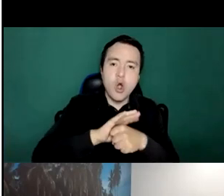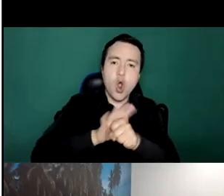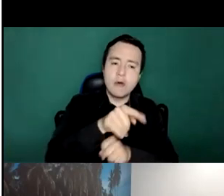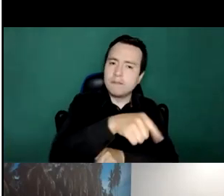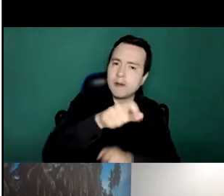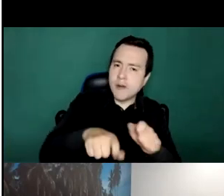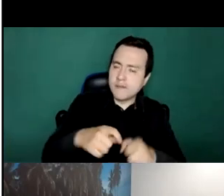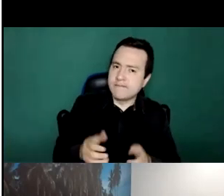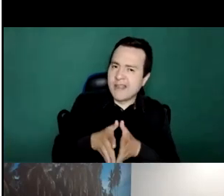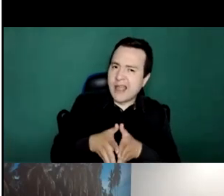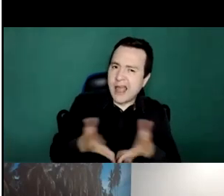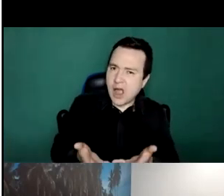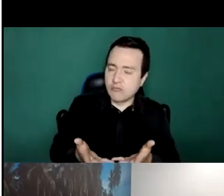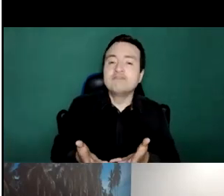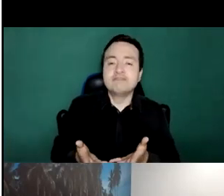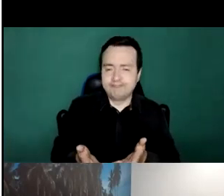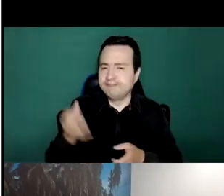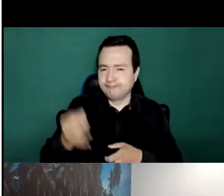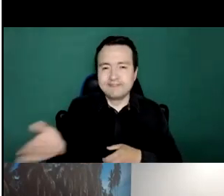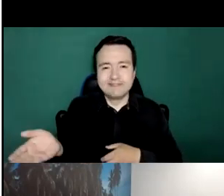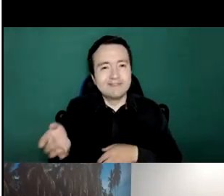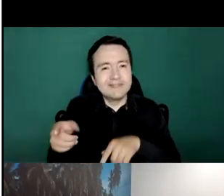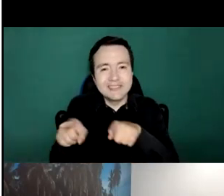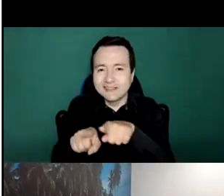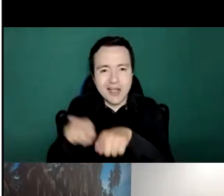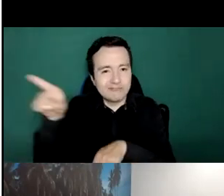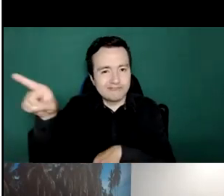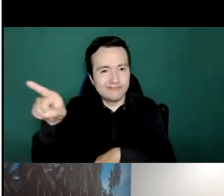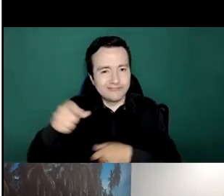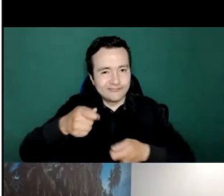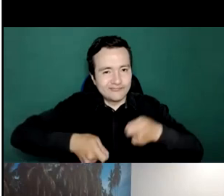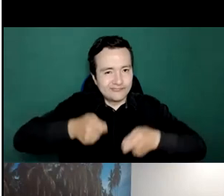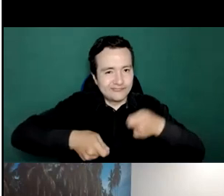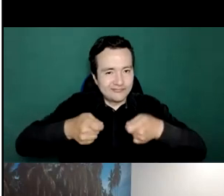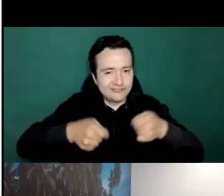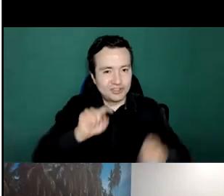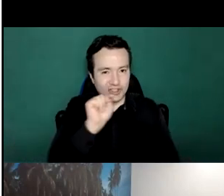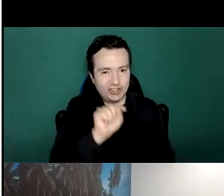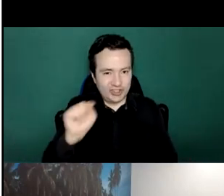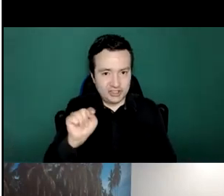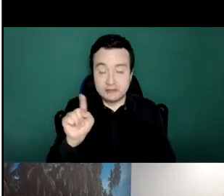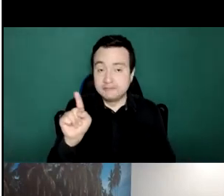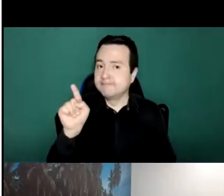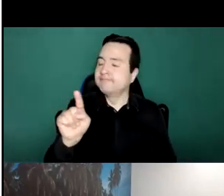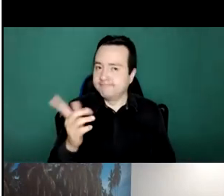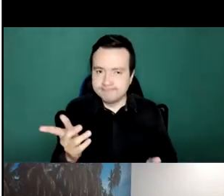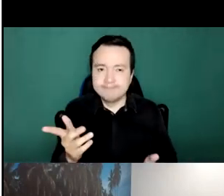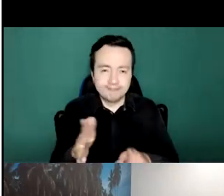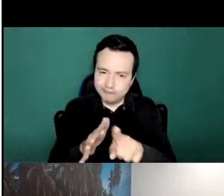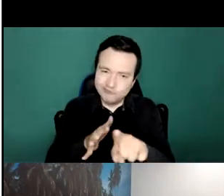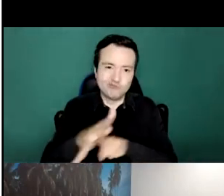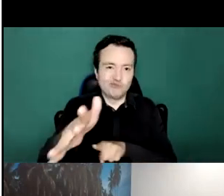said it has led to a large-scale crisis in our population having an impact on health the economy